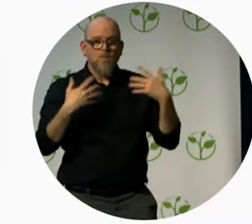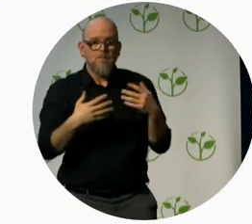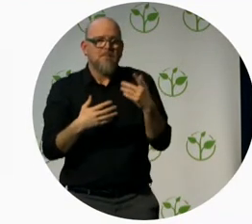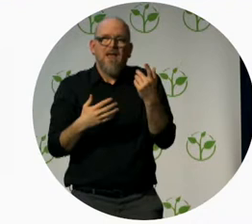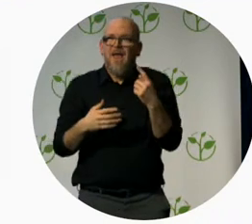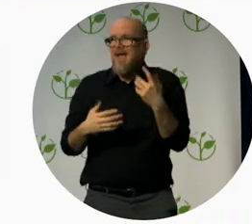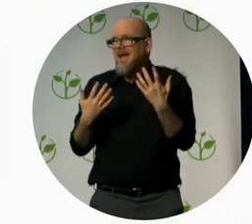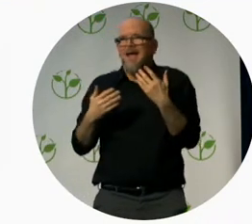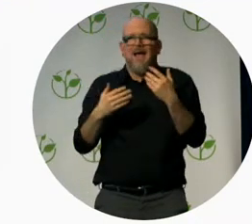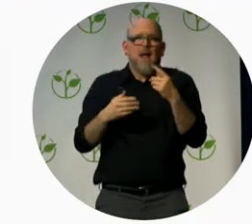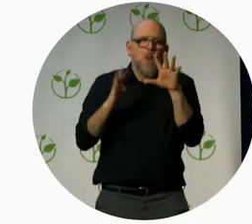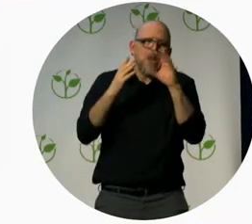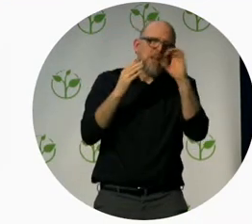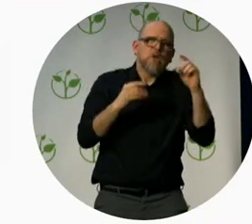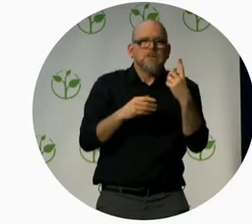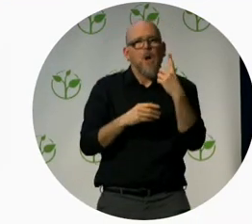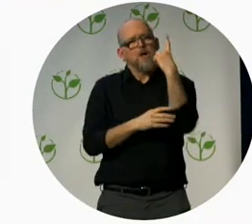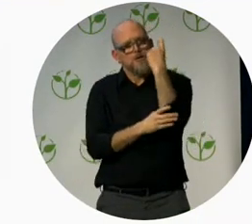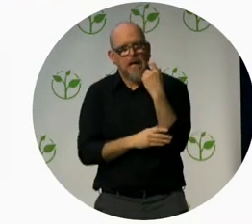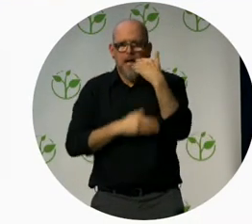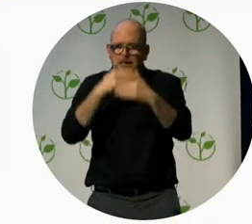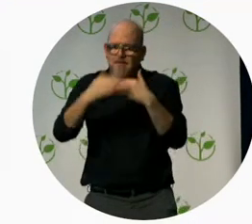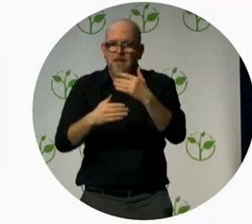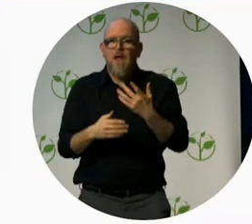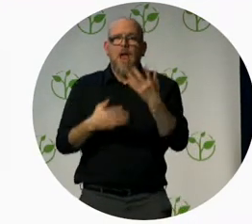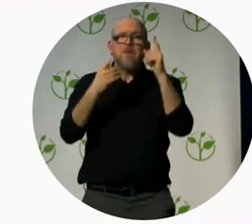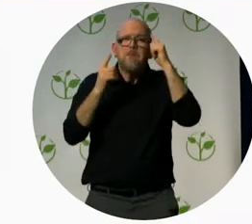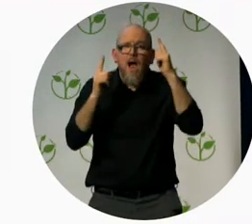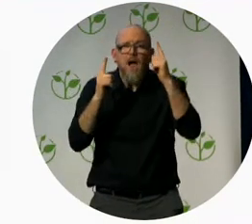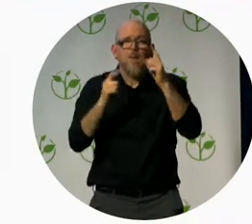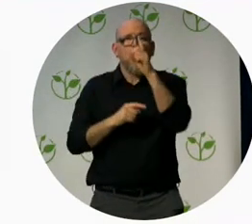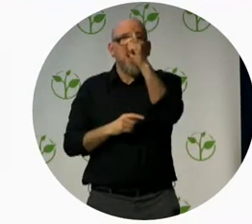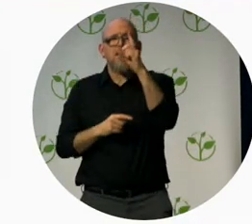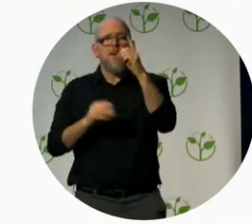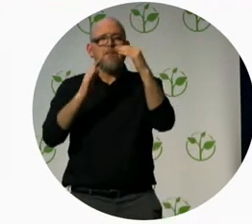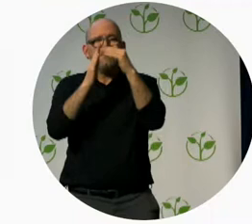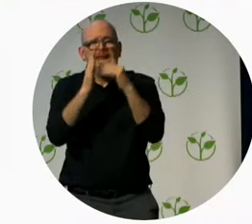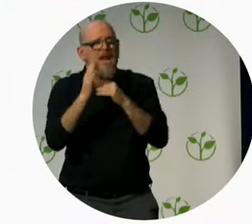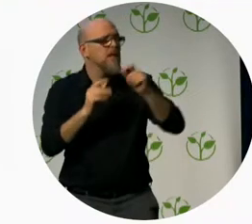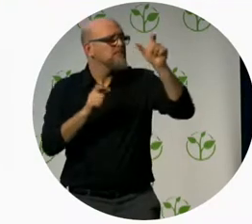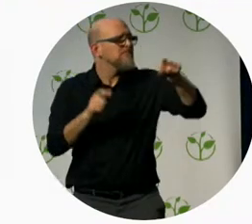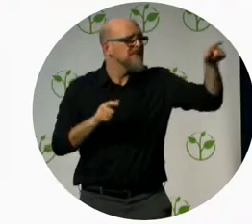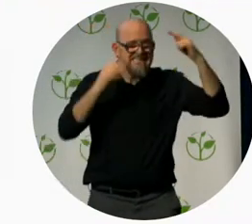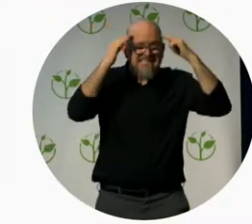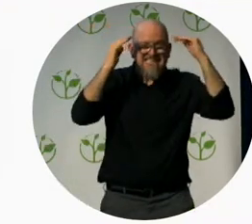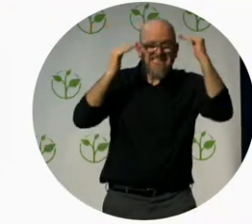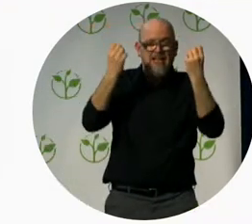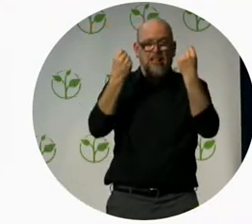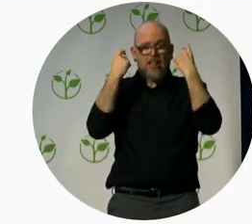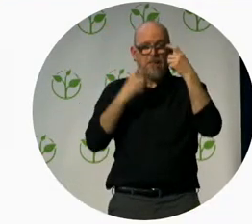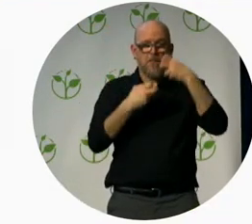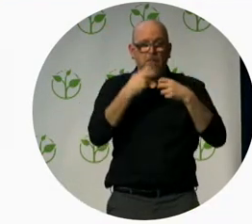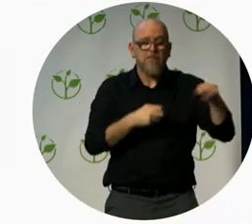As we do, we're mindful of the final learning I want to share with you today. Everyone in this room